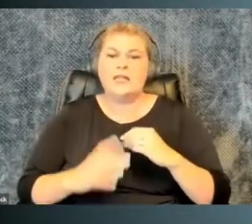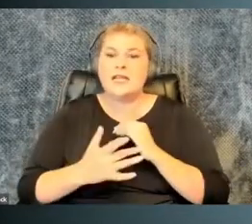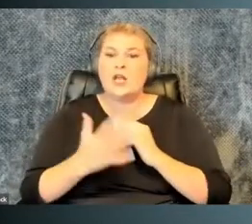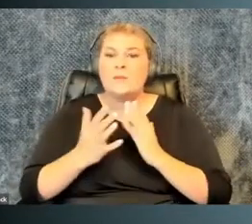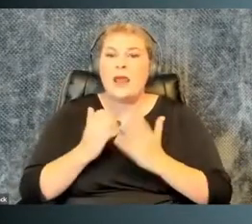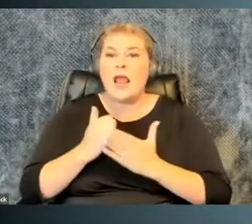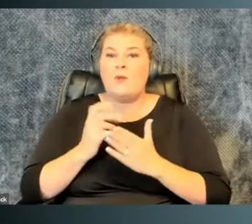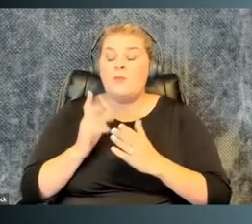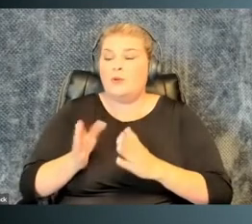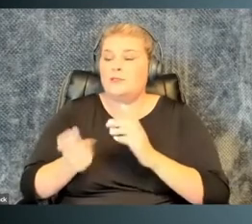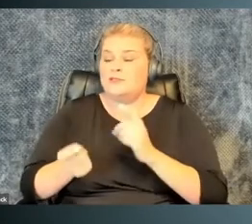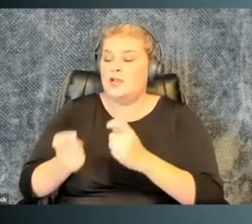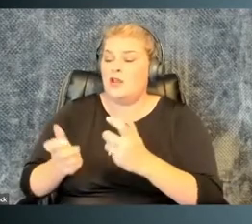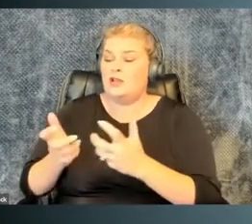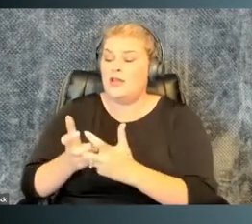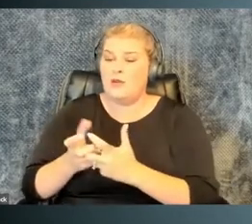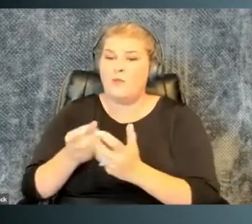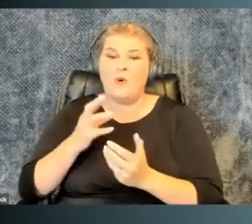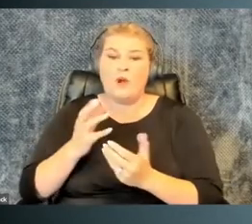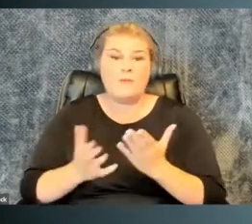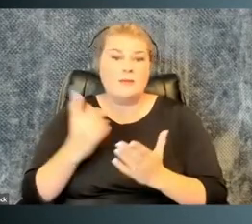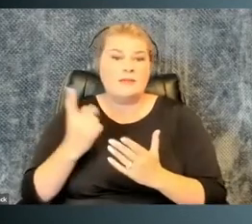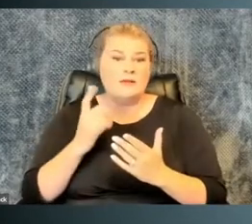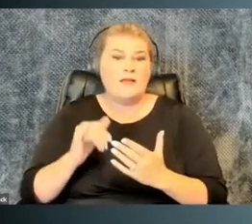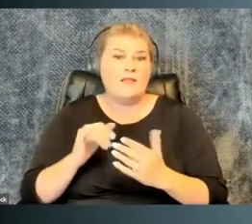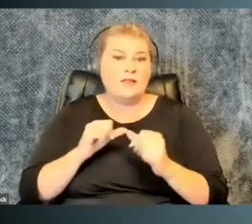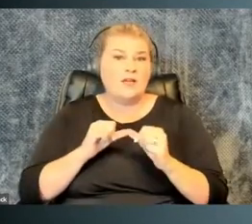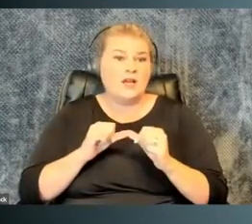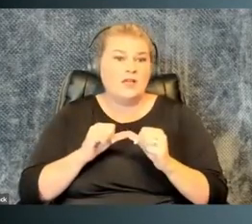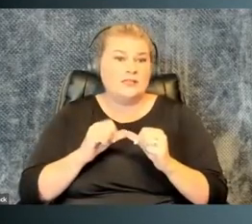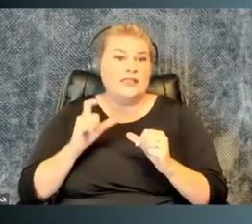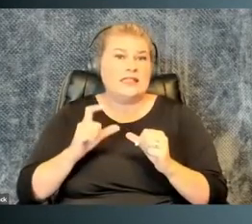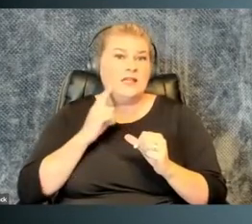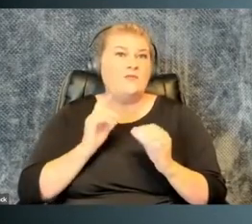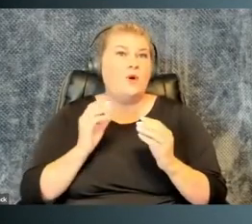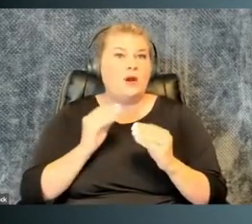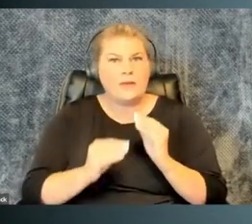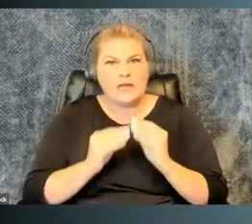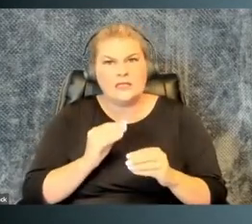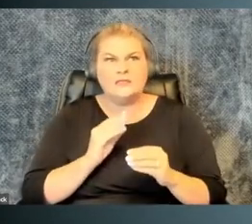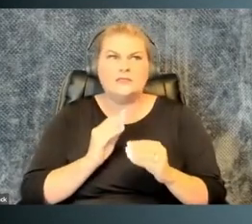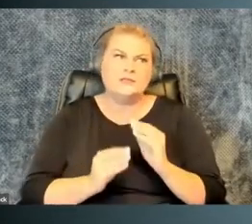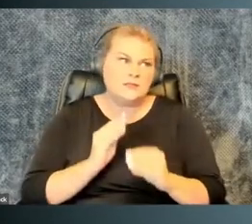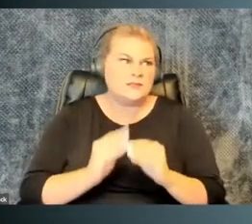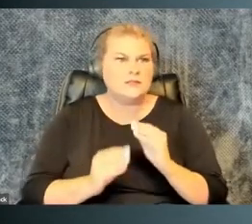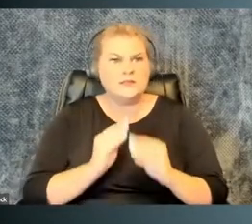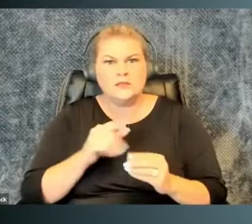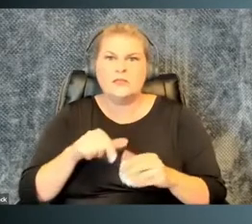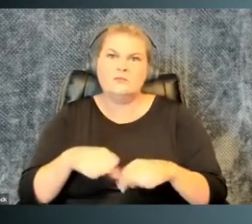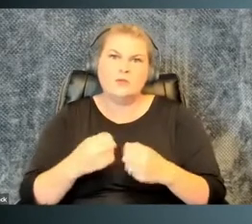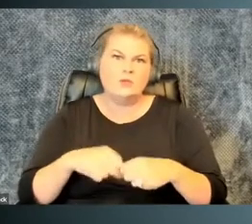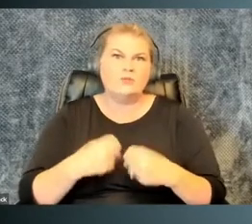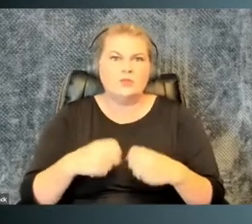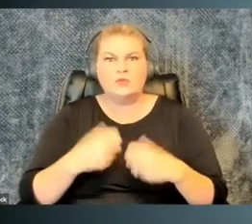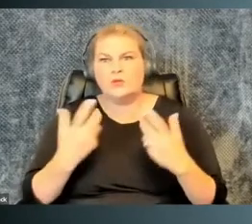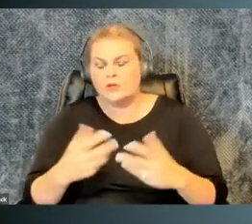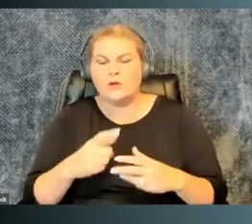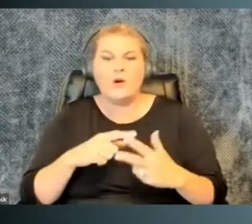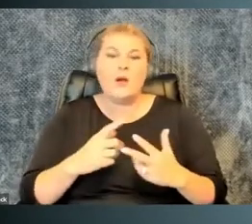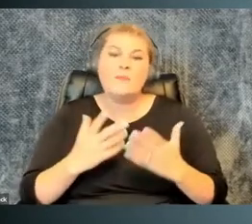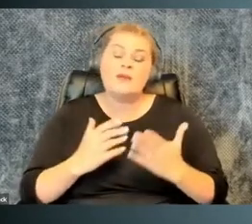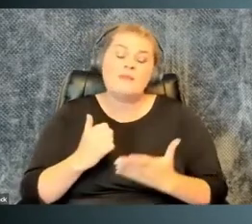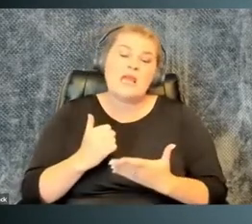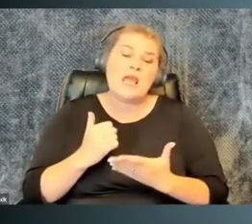play a role in helping a person adapt. It may be something that's a constant source of the need for maintenance and repair.